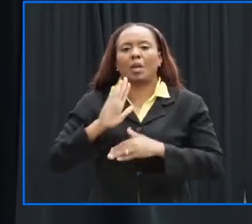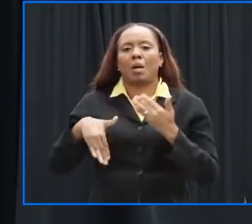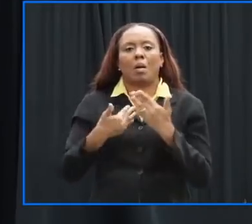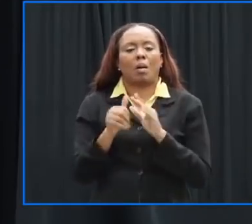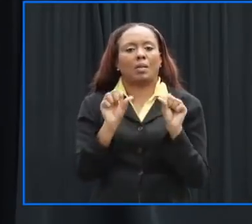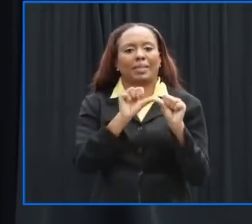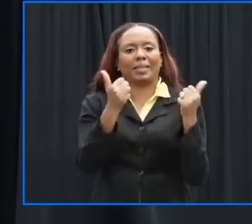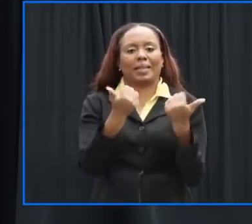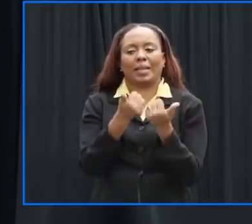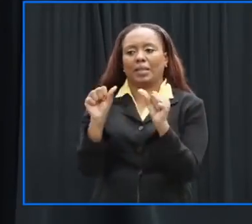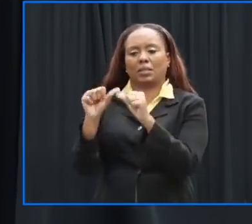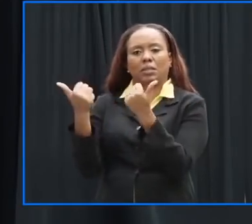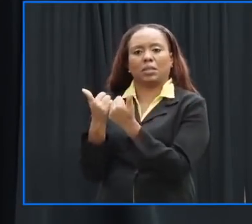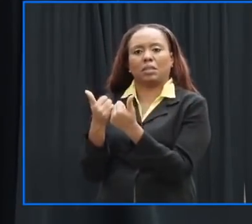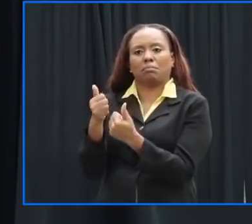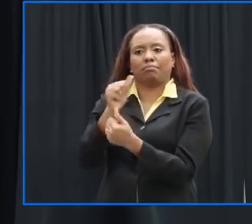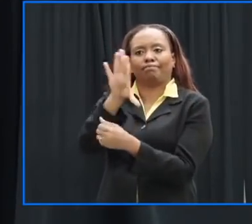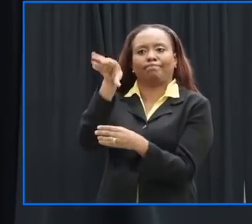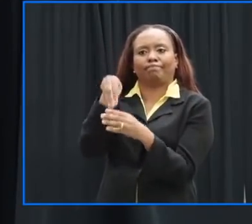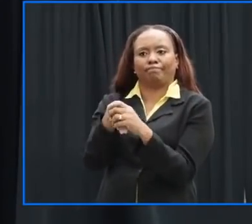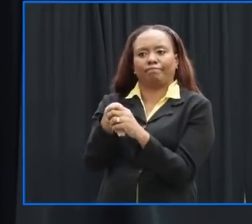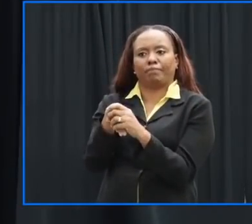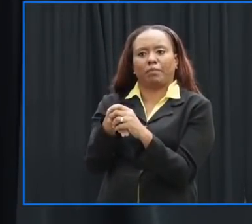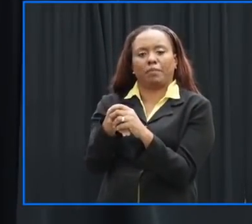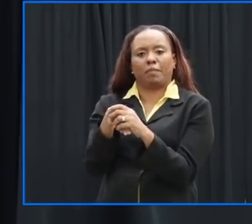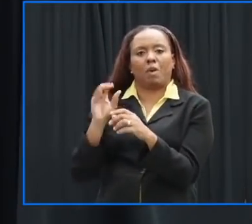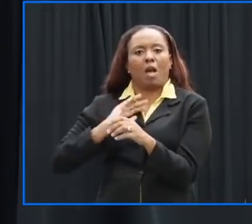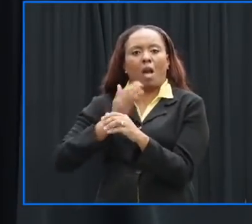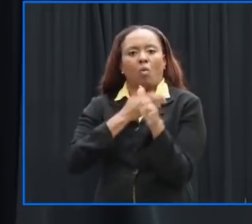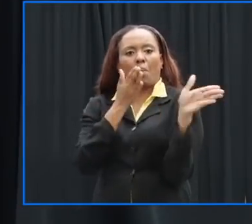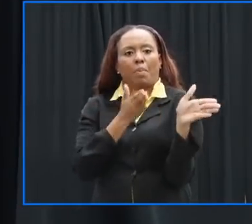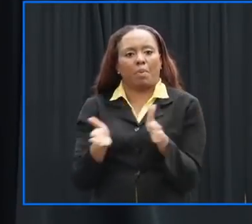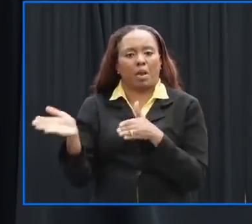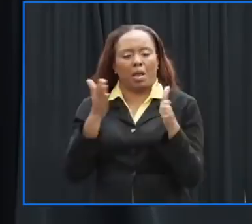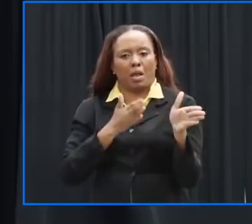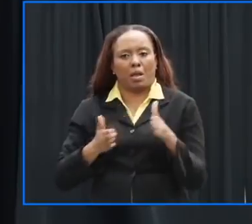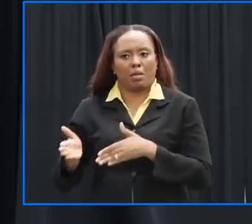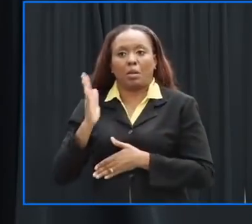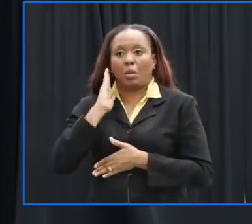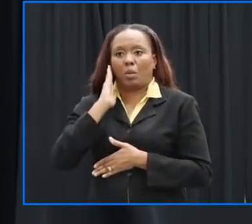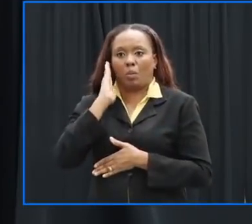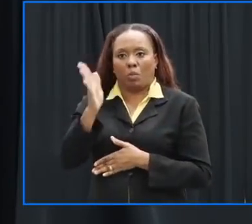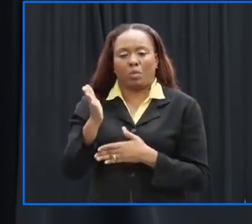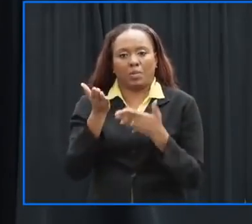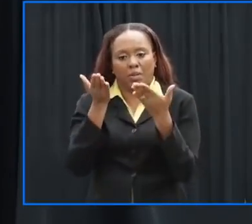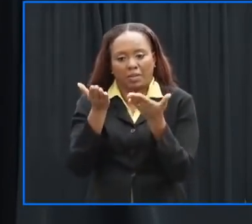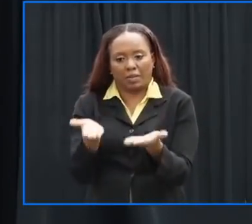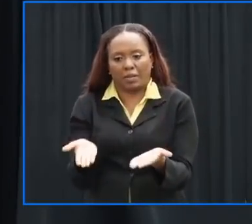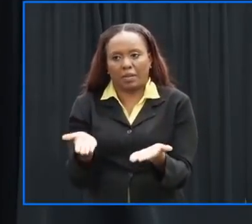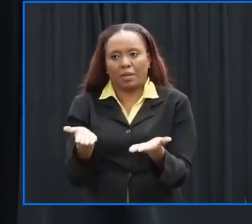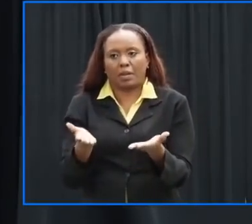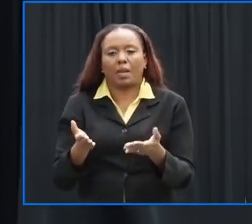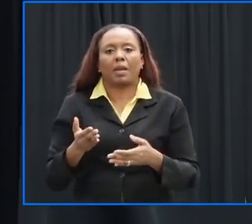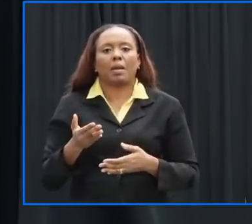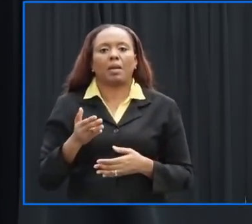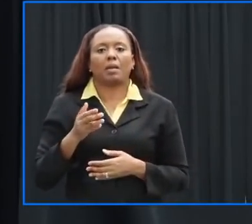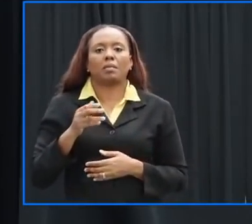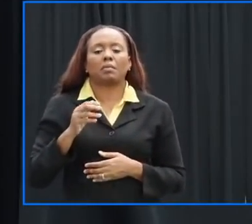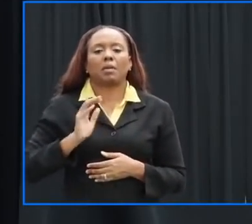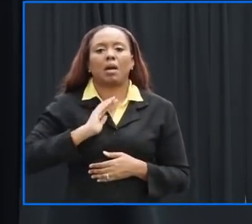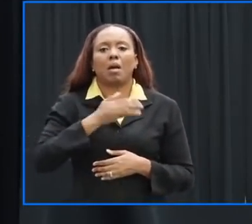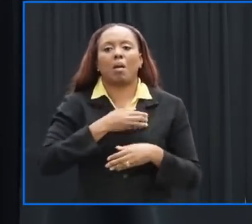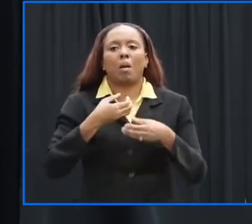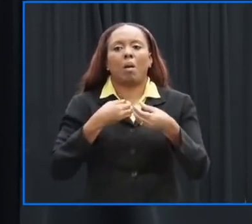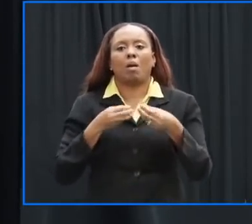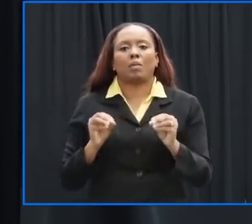agencies who are a part of the crisis coordination cell will be present at number 24 warrens industrial